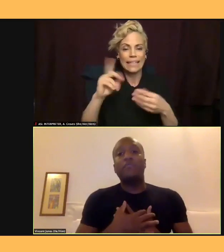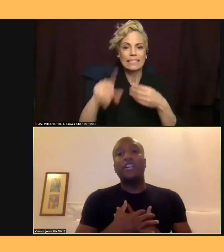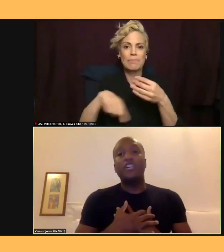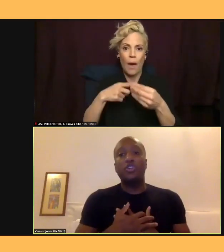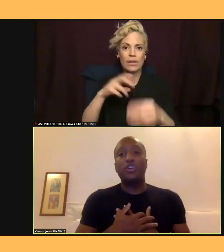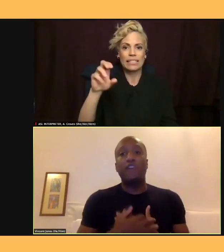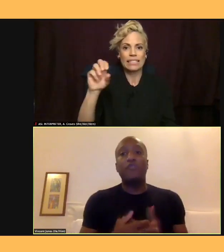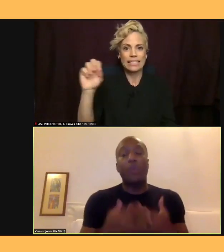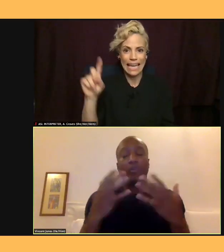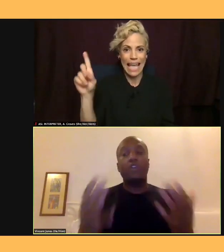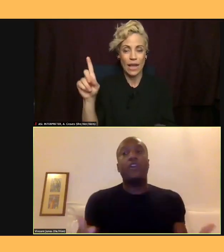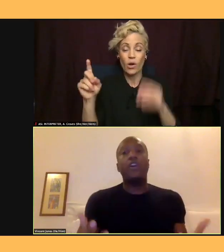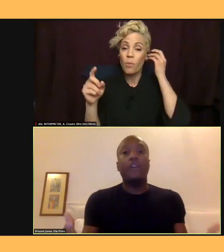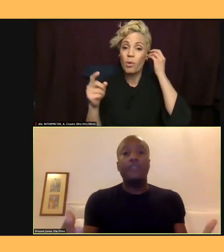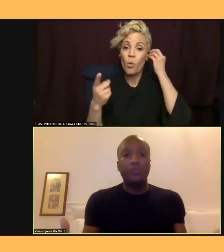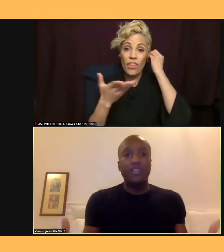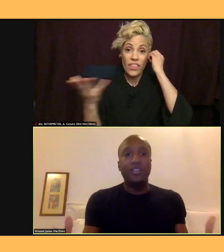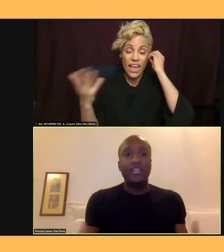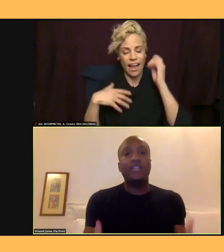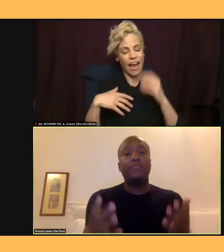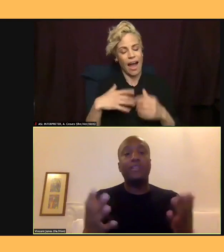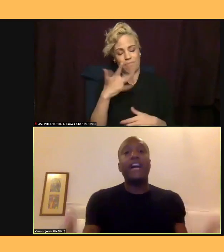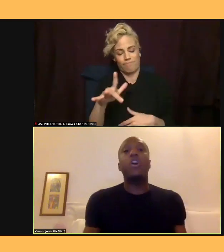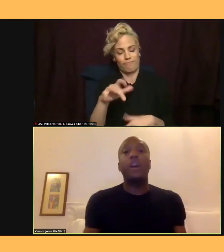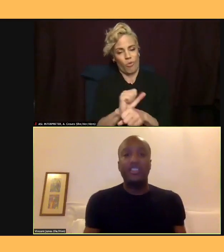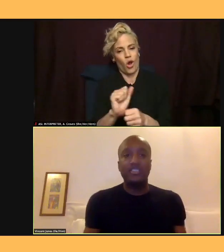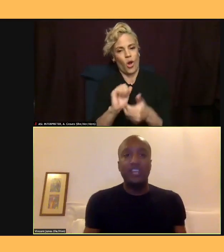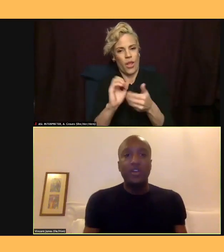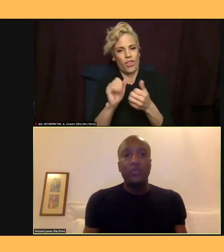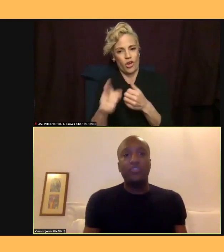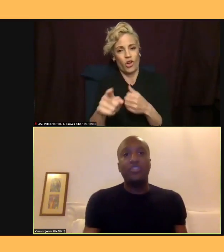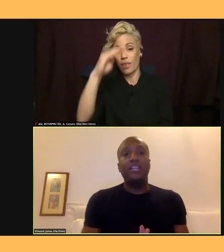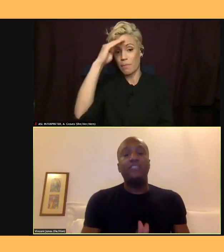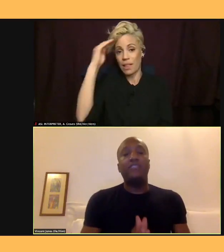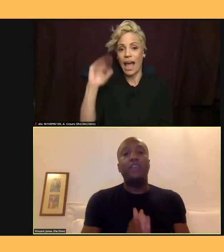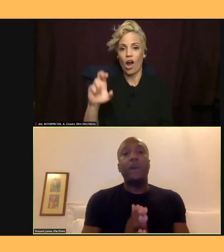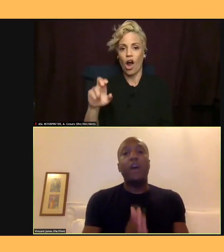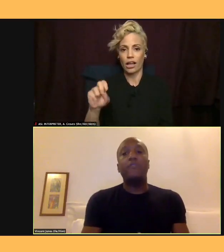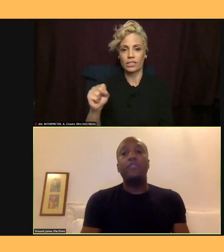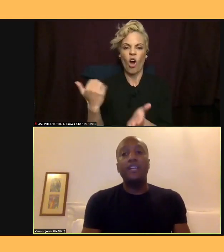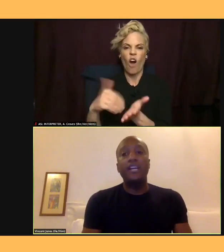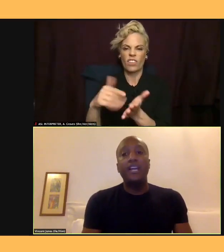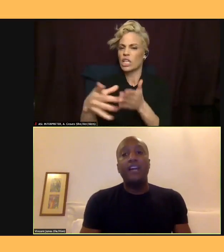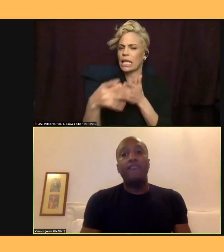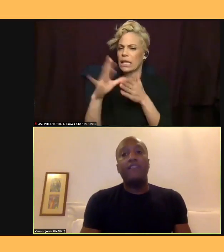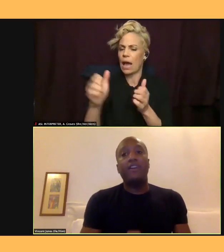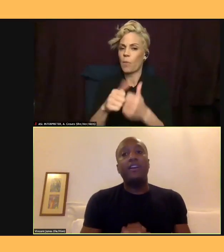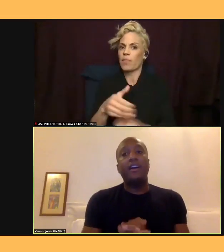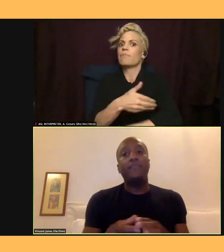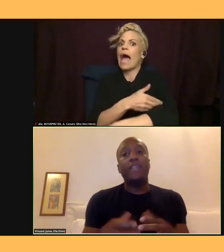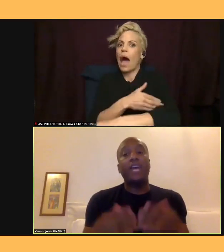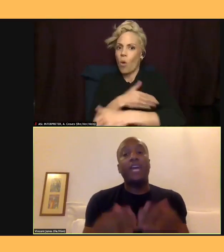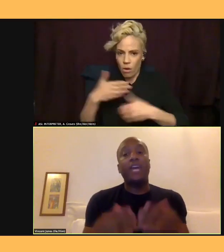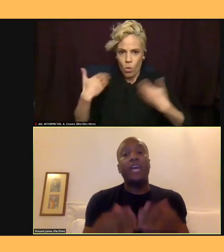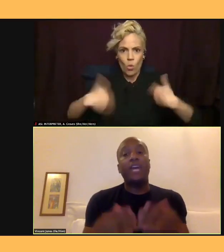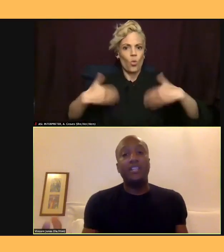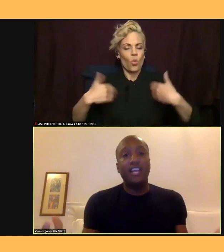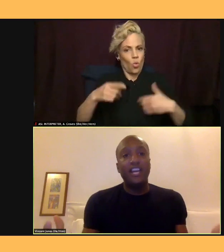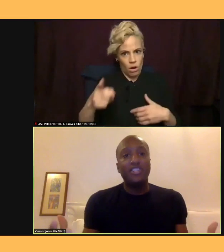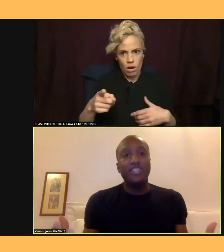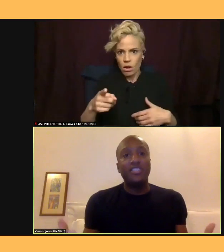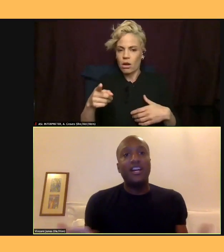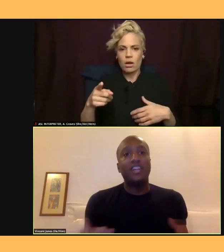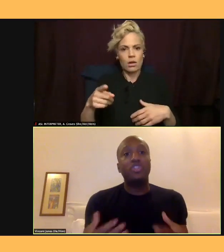working with her very often with is the Black Caucus, which she leads very powerfully and very, very ably. She's a